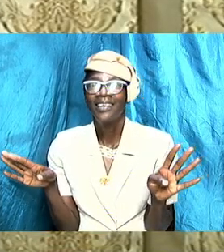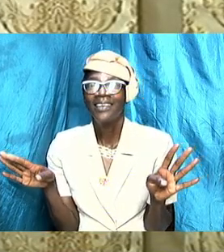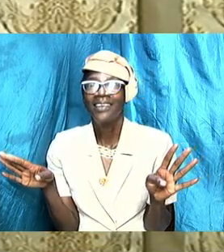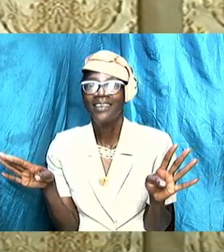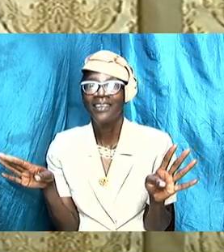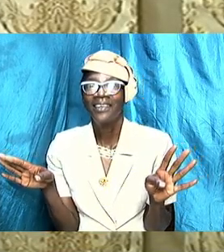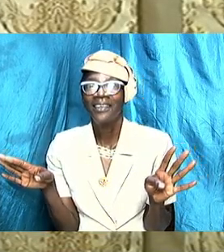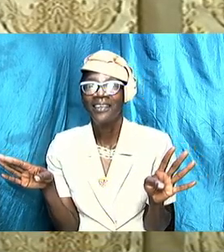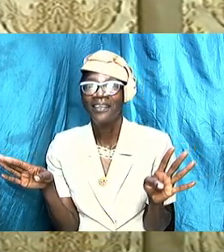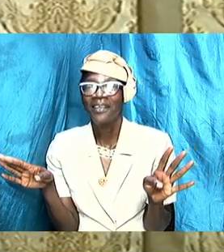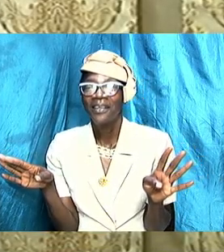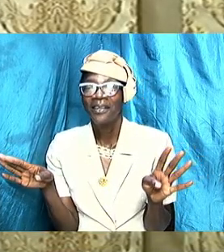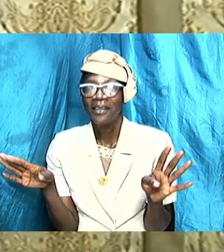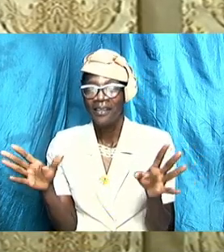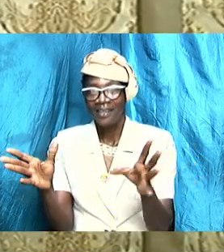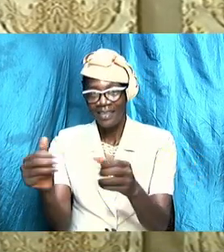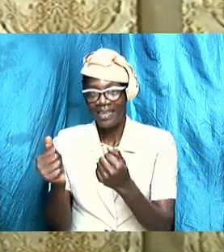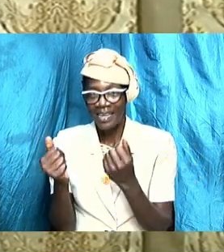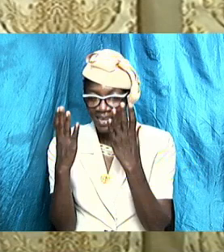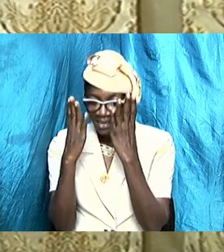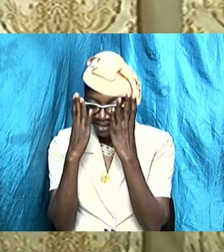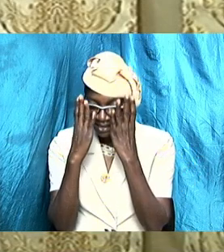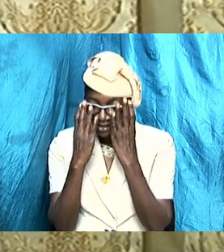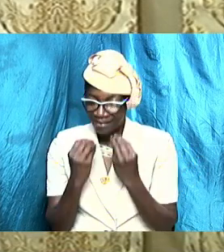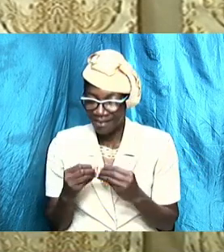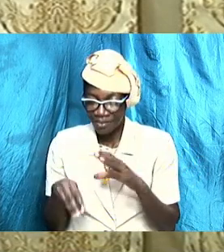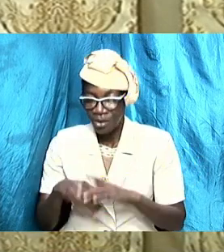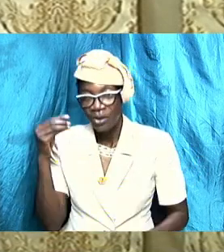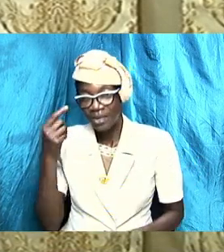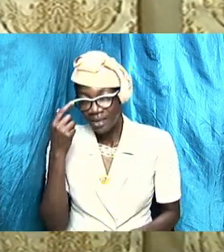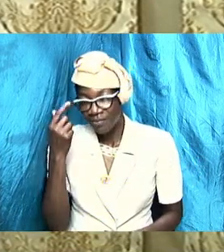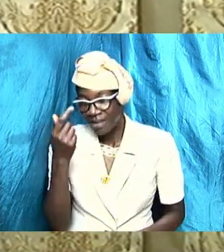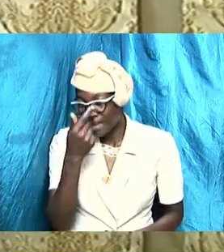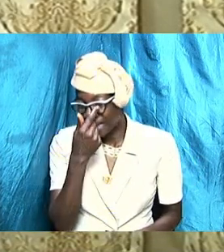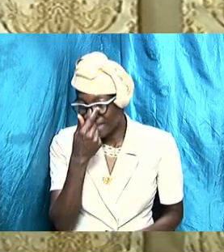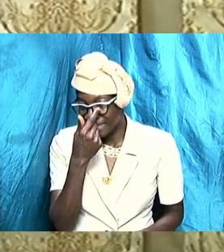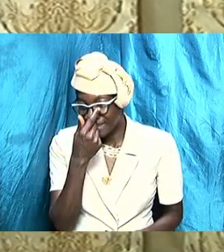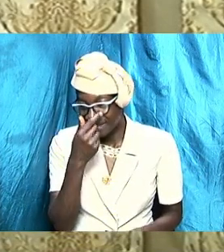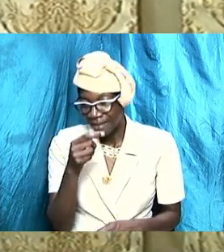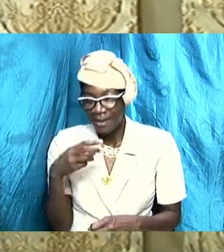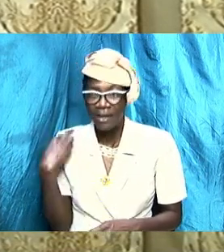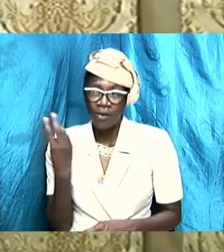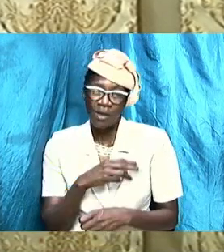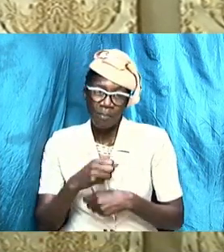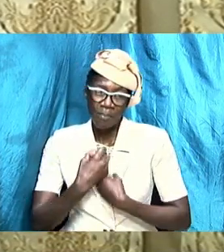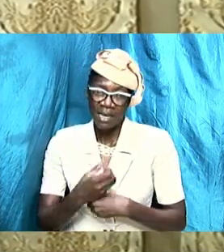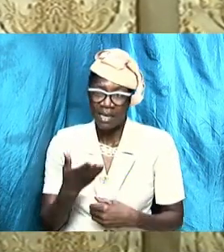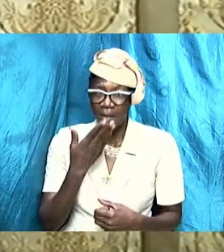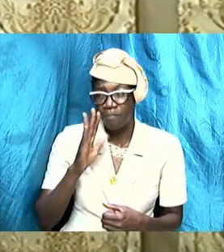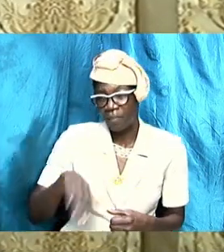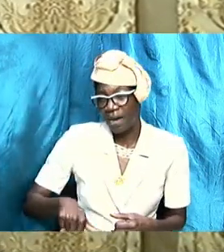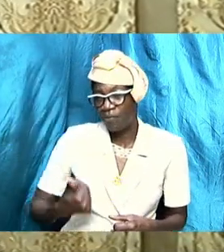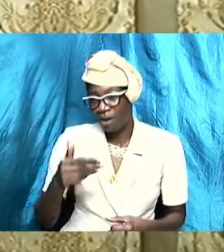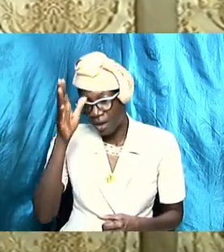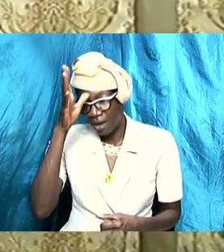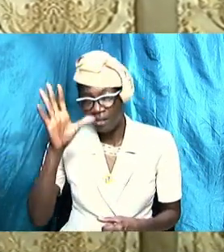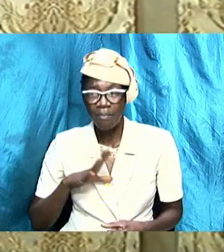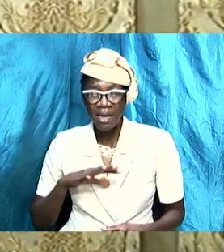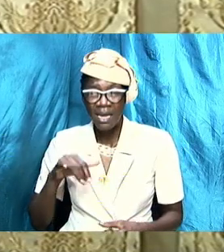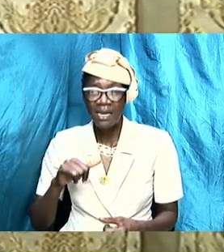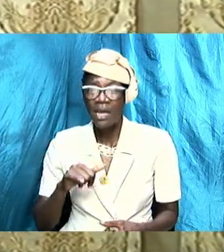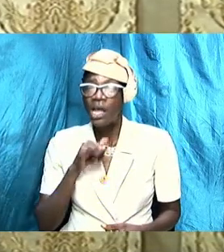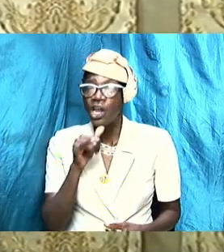and to pluck the shame out of the eyes of men because we make it bad for other men but that is not how the Bible